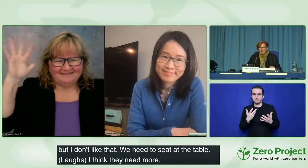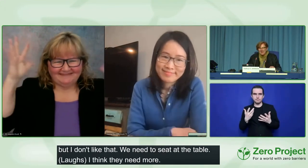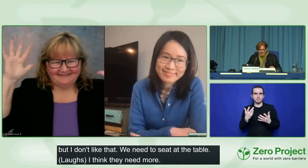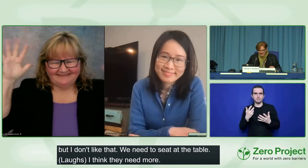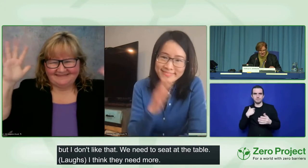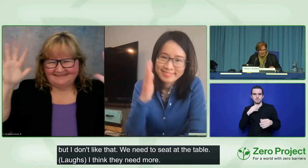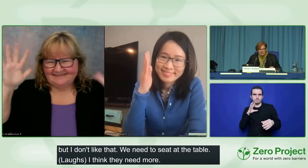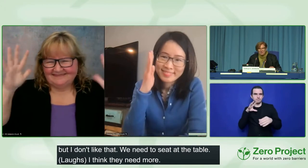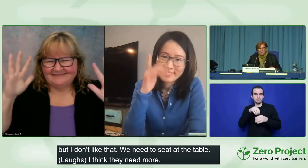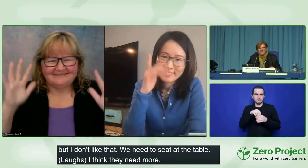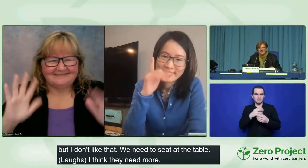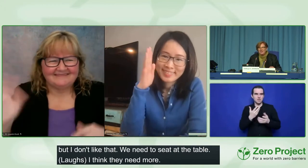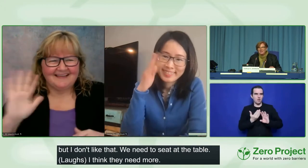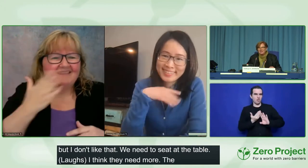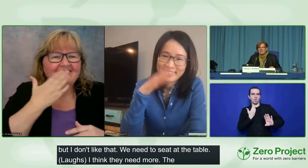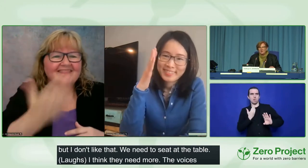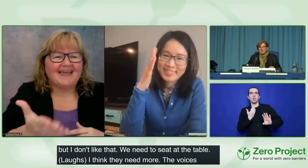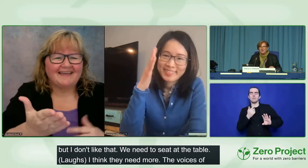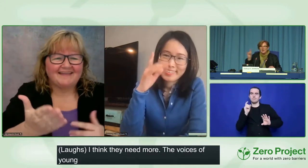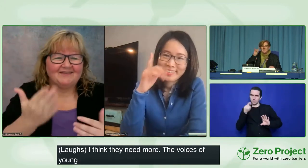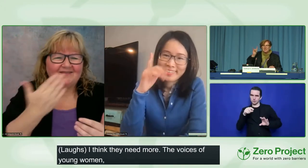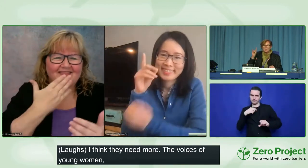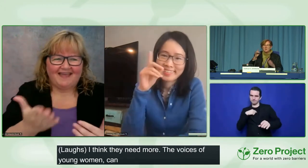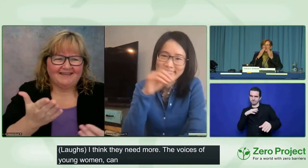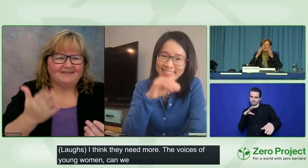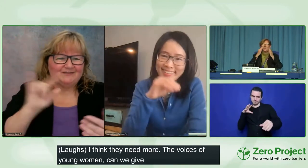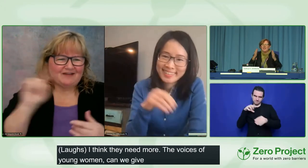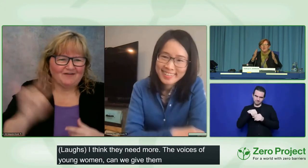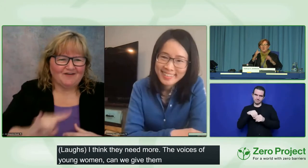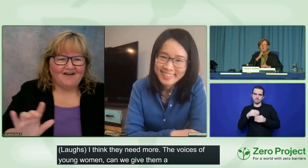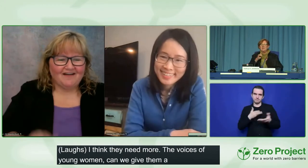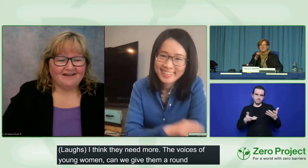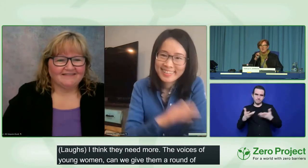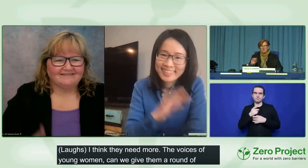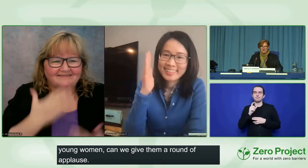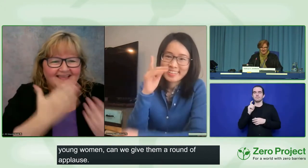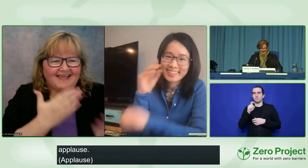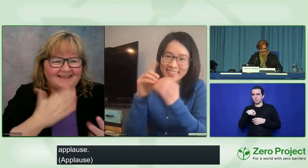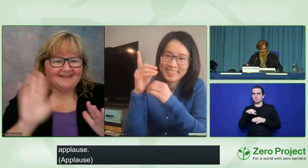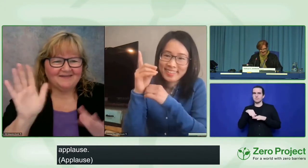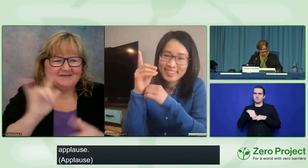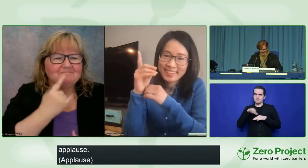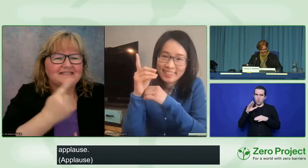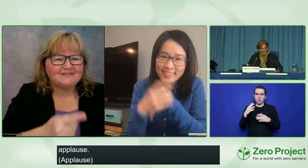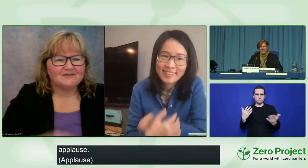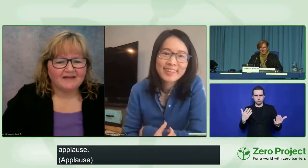All right. Thank you, everyone. Thank you, Xiaorong. Xiaorong, thank you. We miss you.